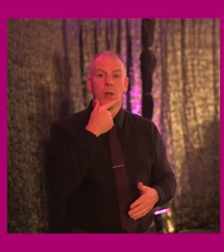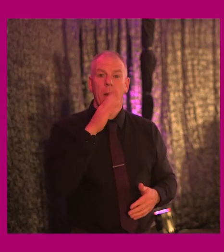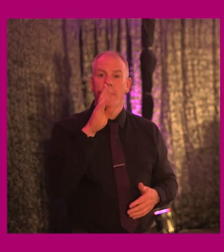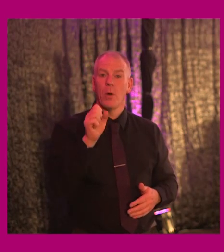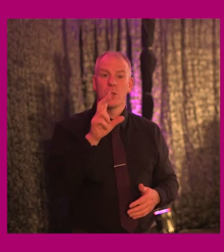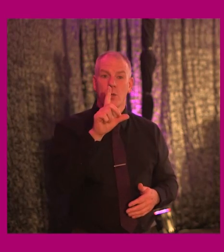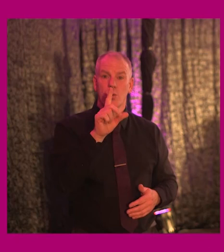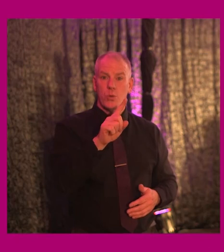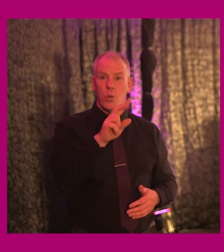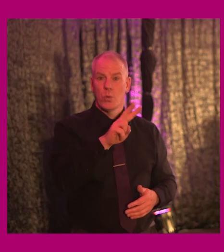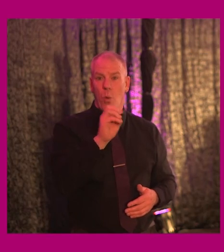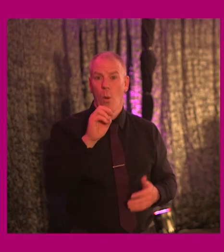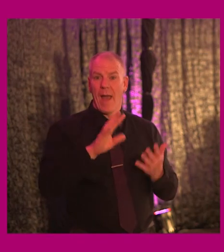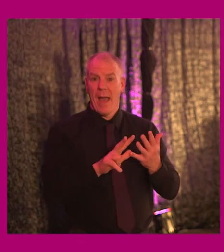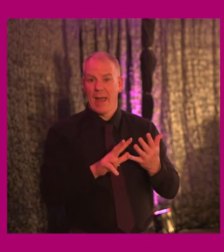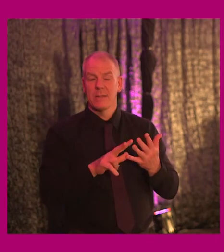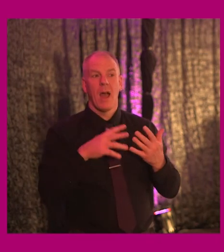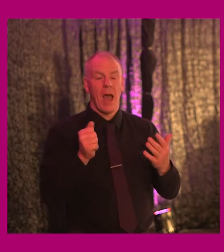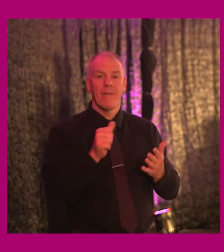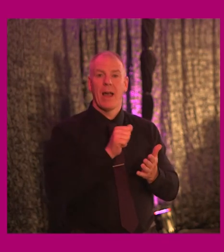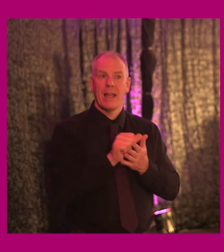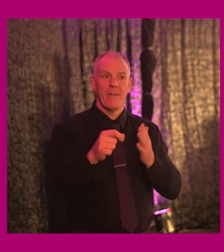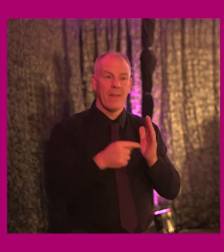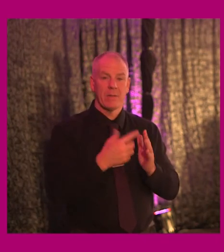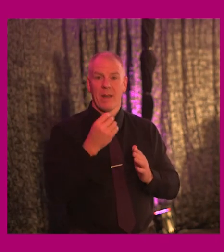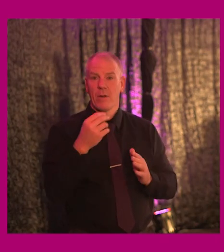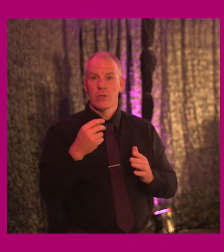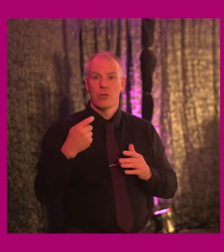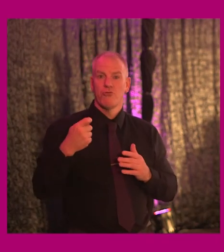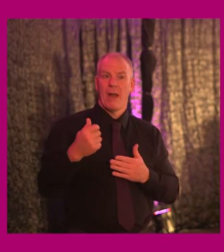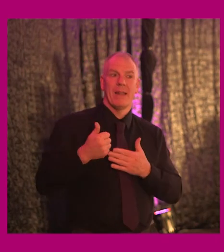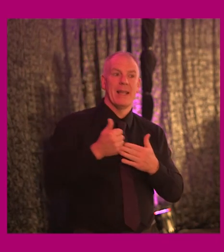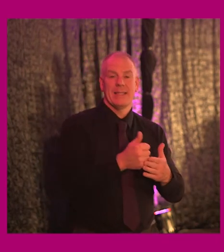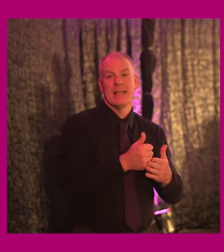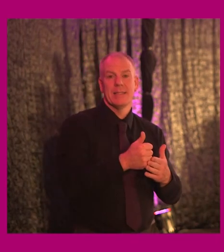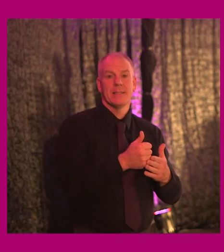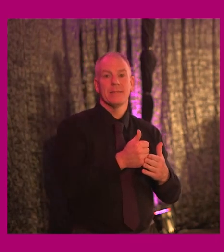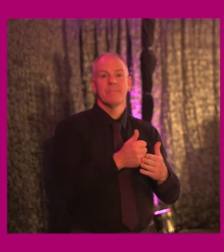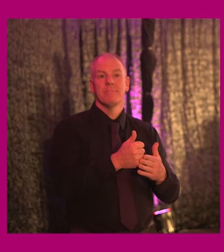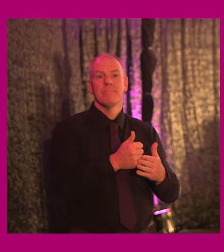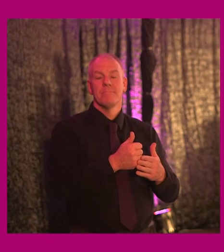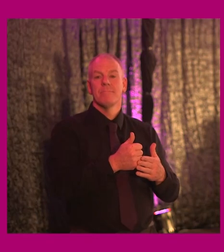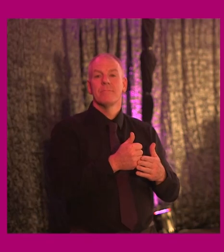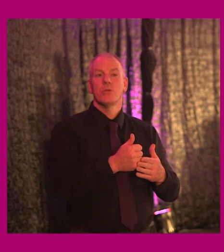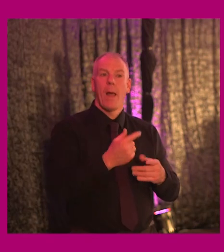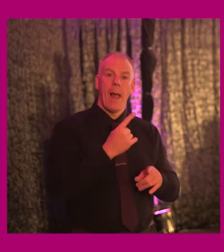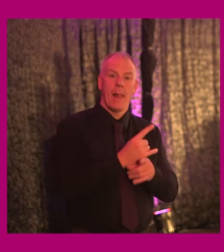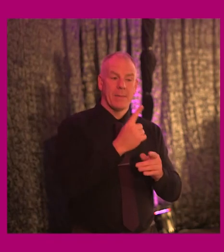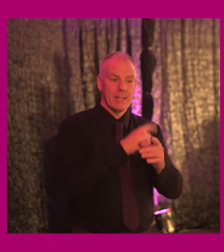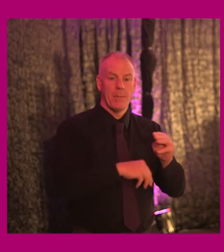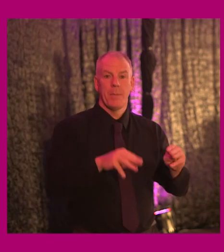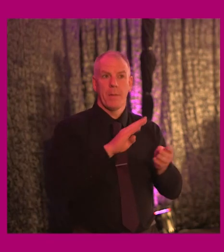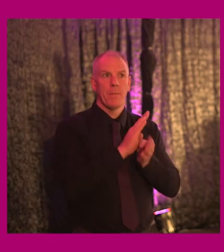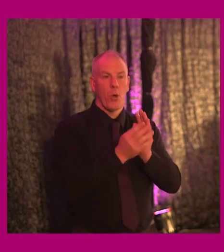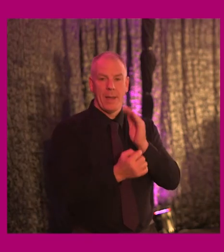2008, has delivered over 11,500 travel assists to enable disabled people to